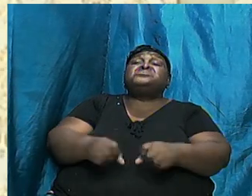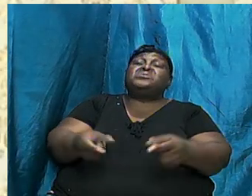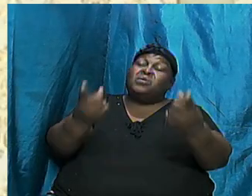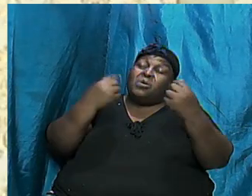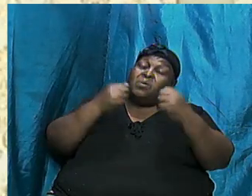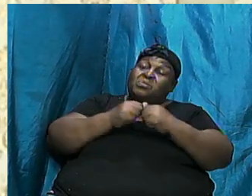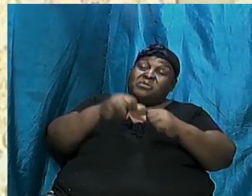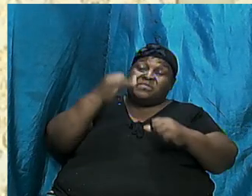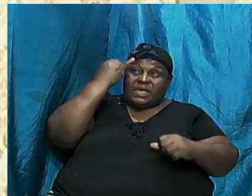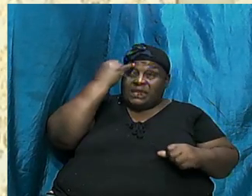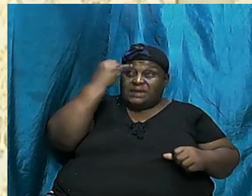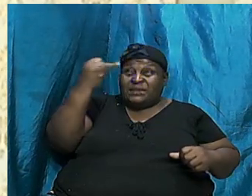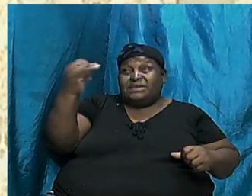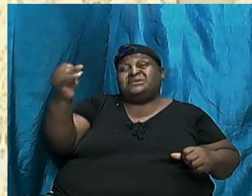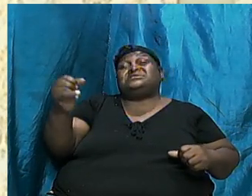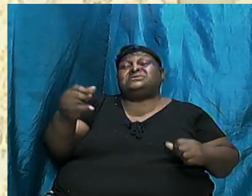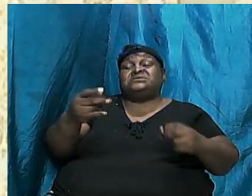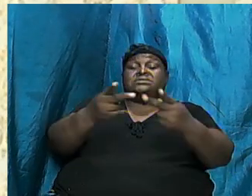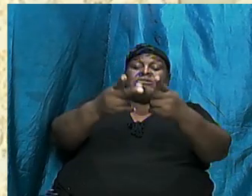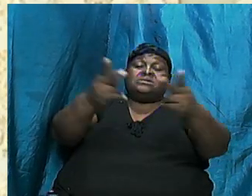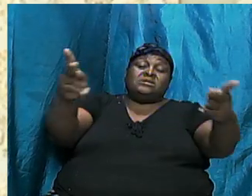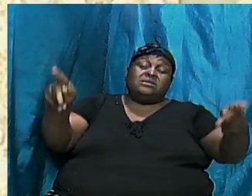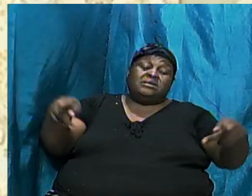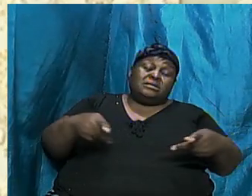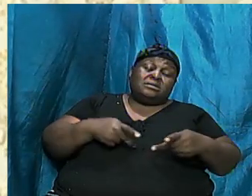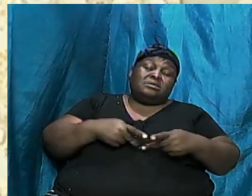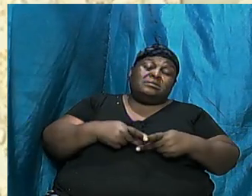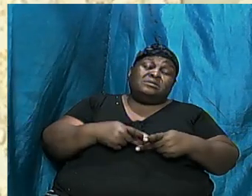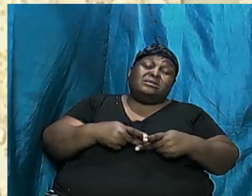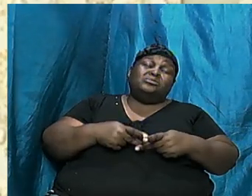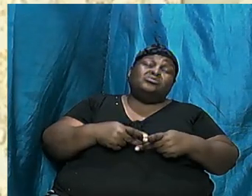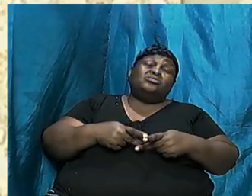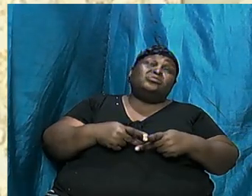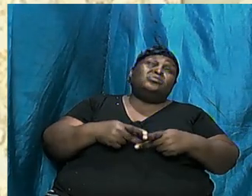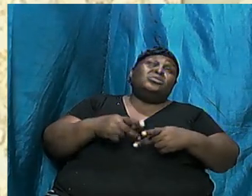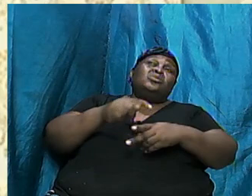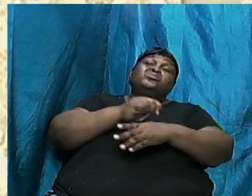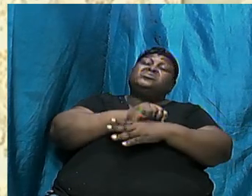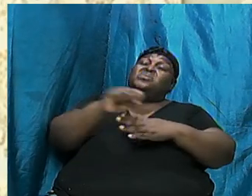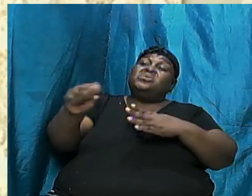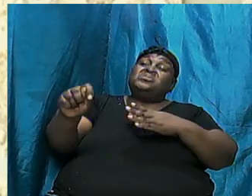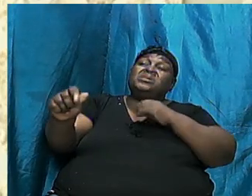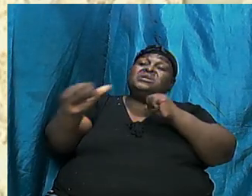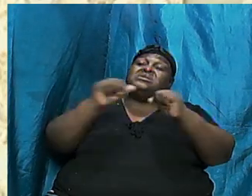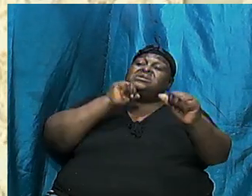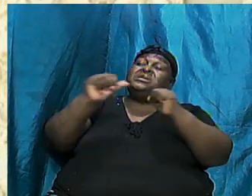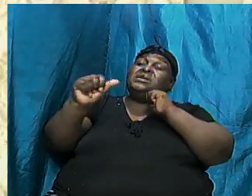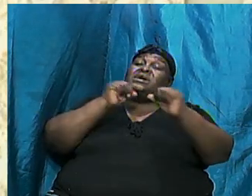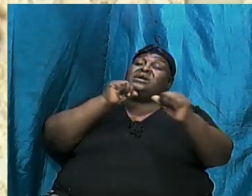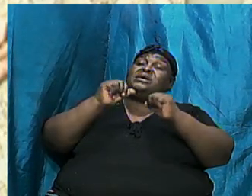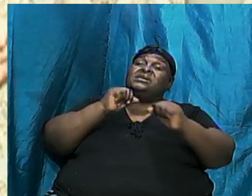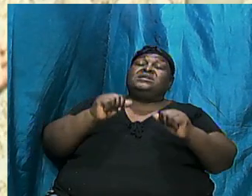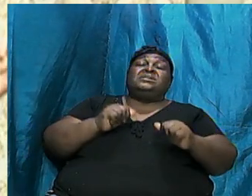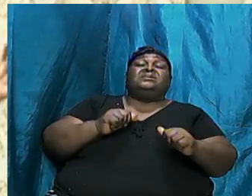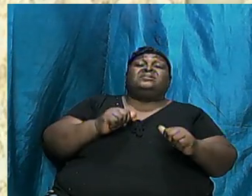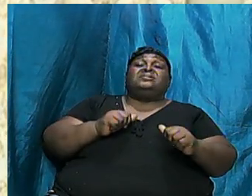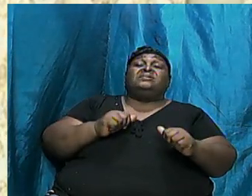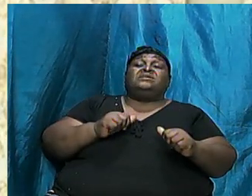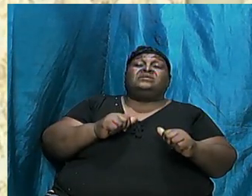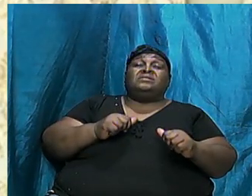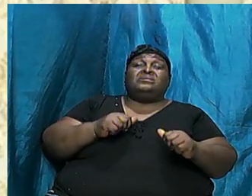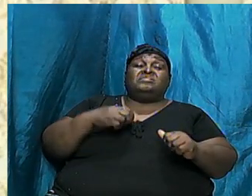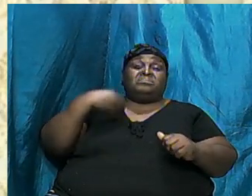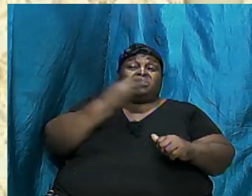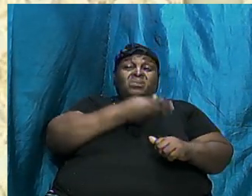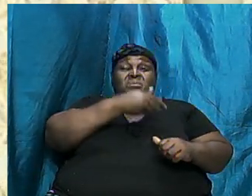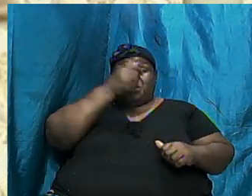positions that totally deny the existence of a god men tell us as we said before